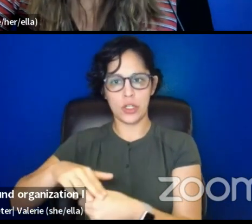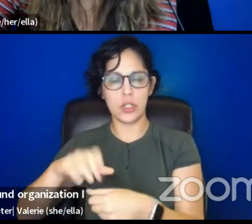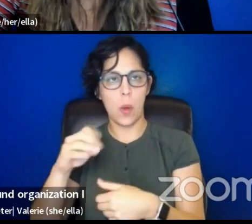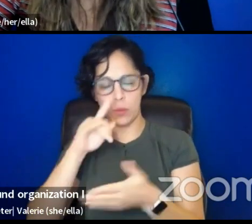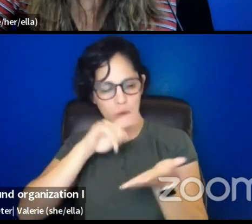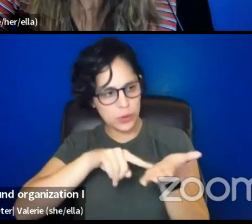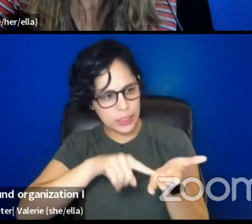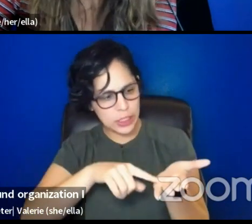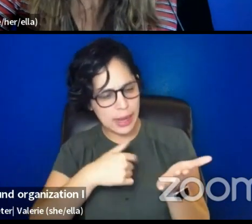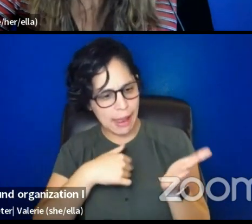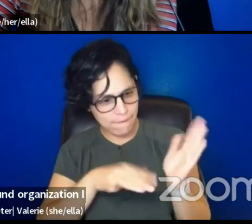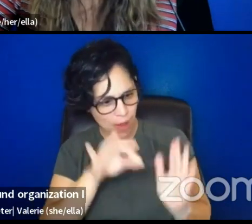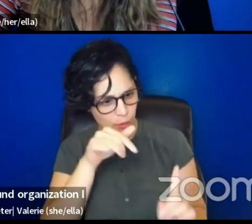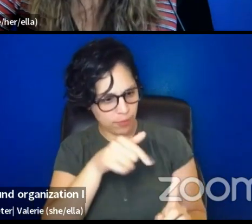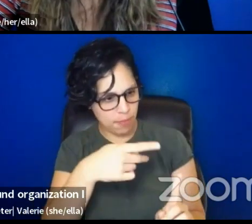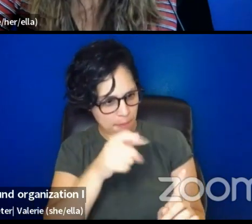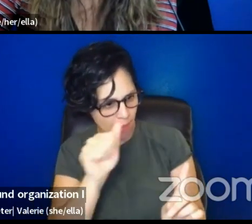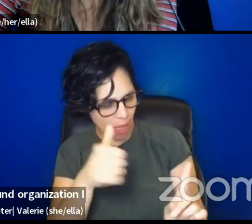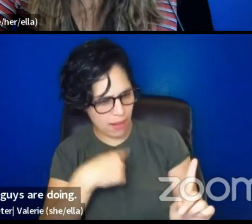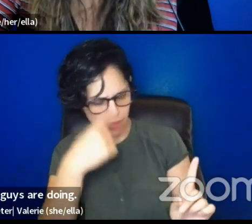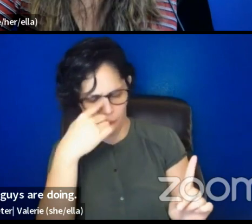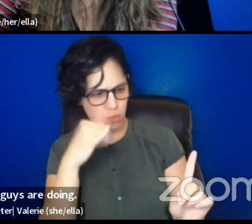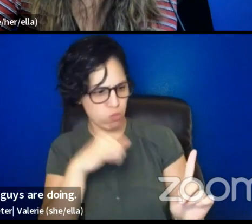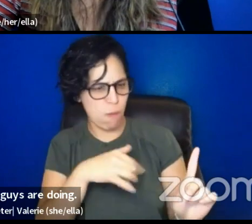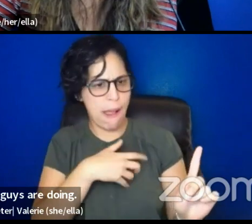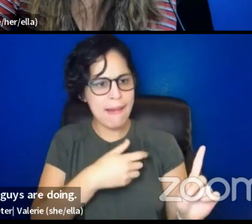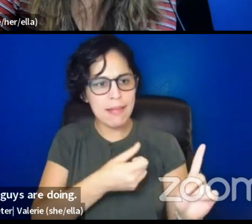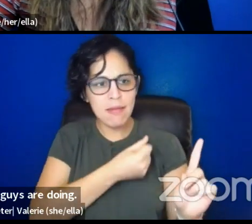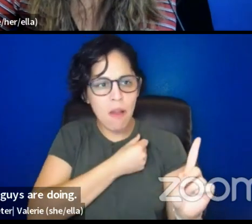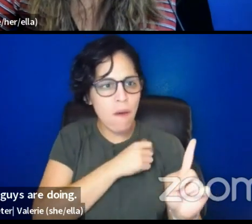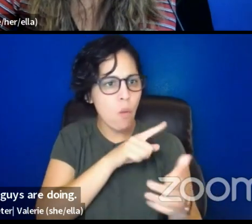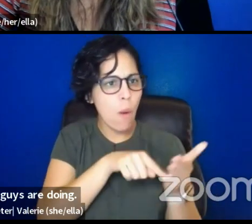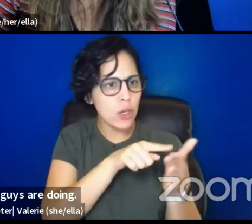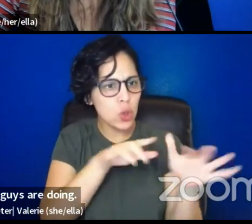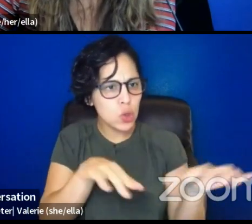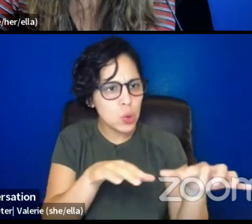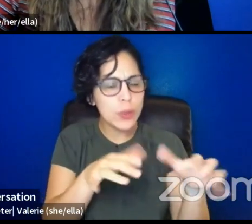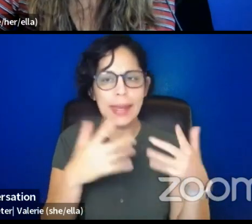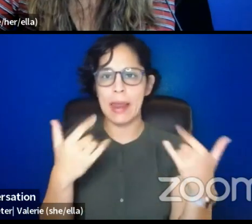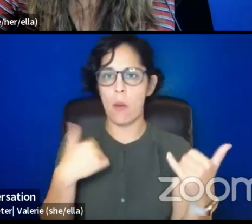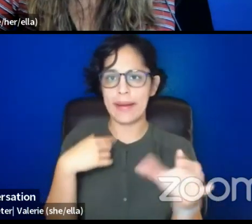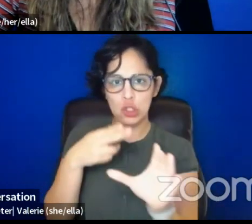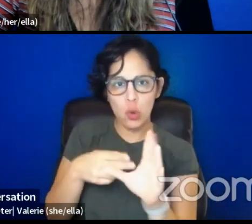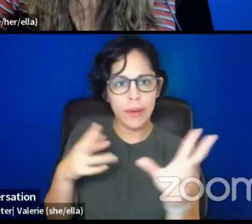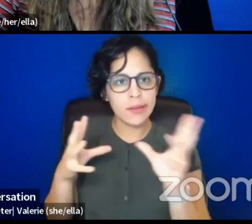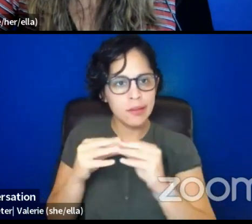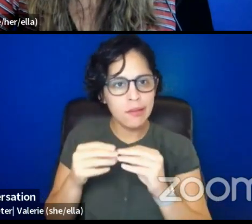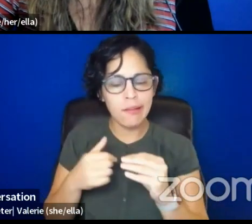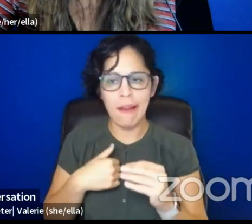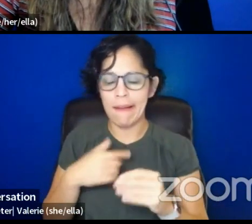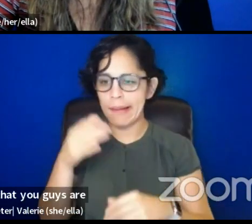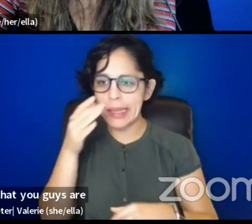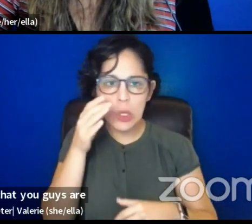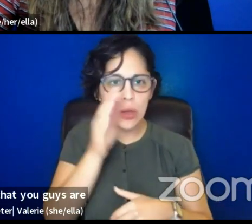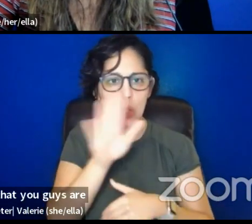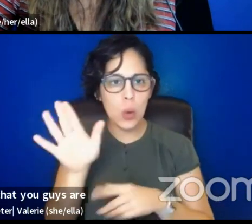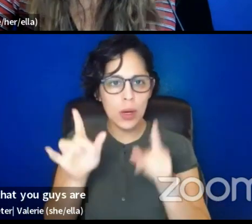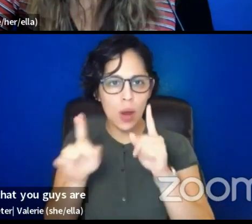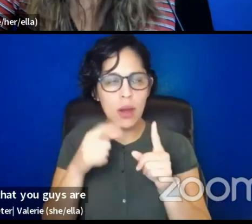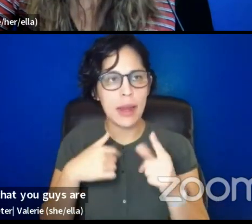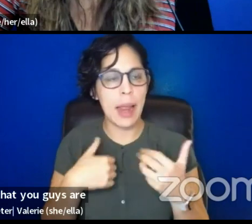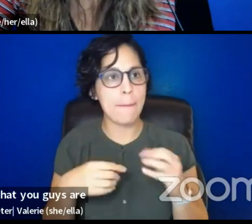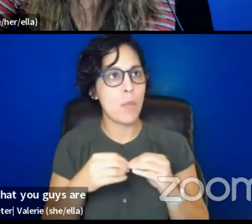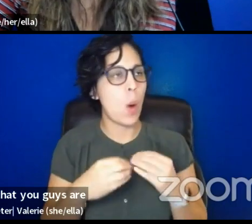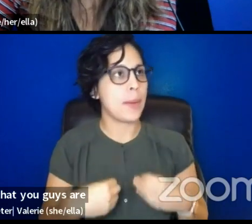love what you guys are doing, and so to hear all the conversations that you guys are having is, like, making me want